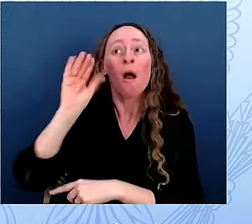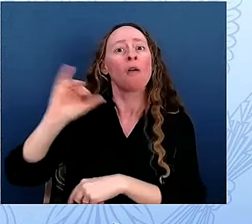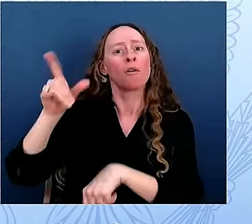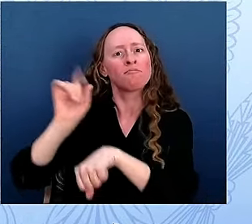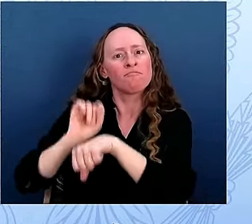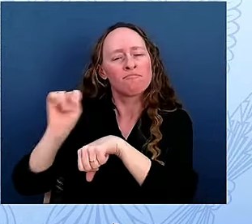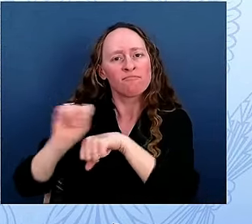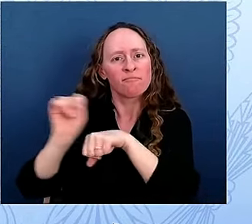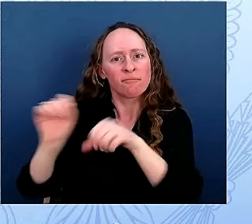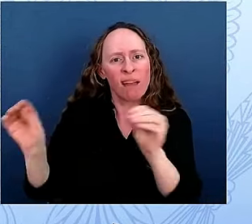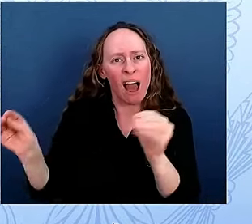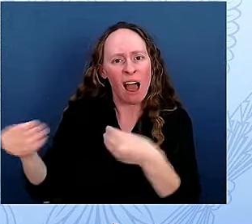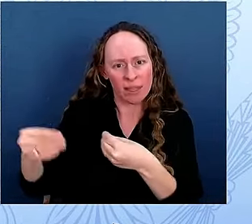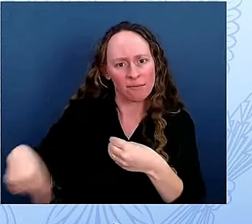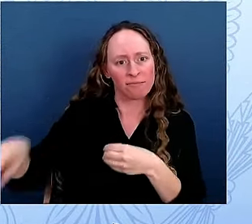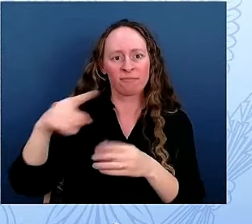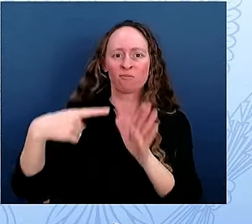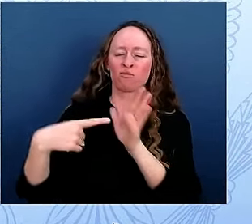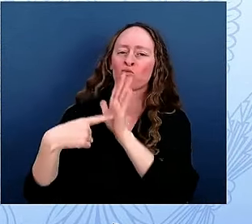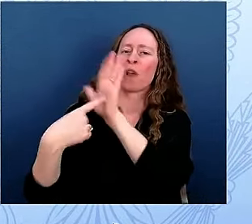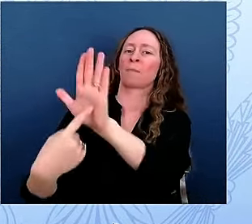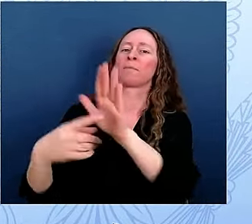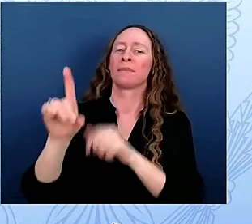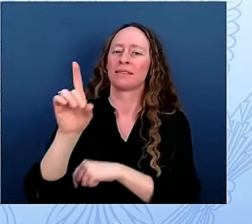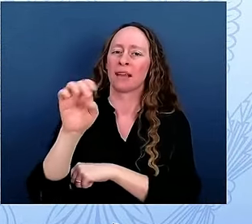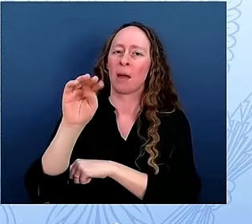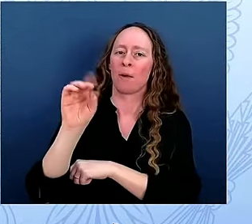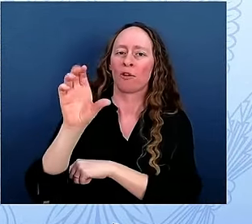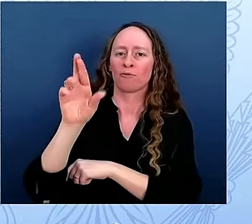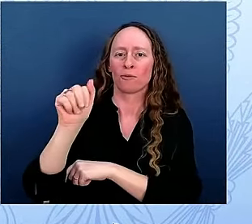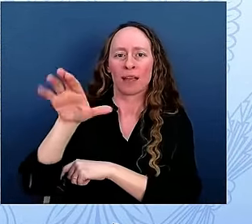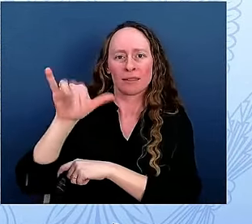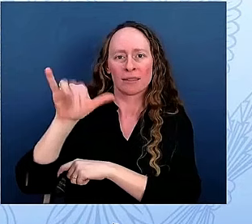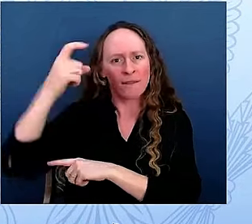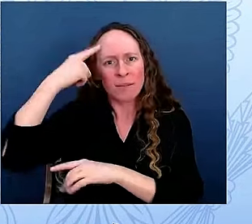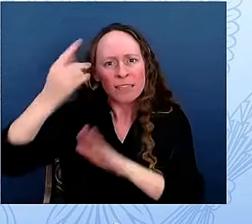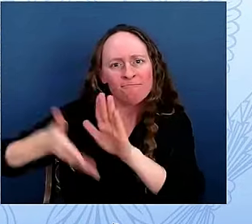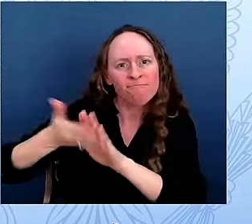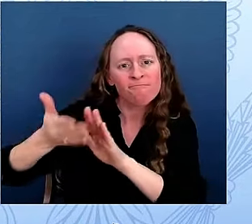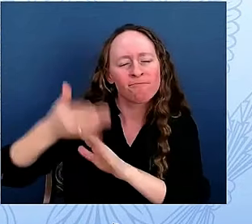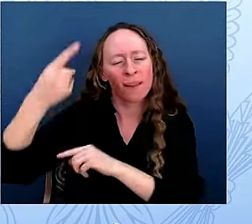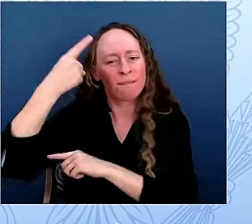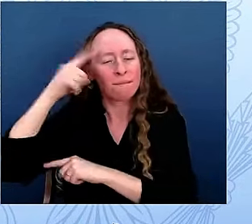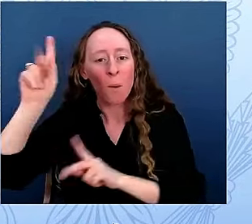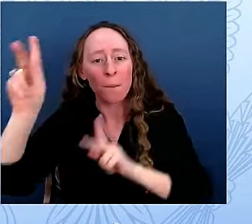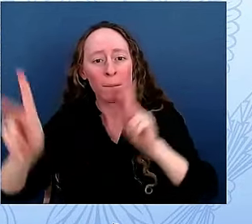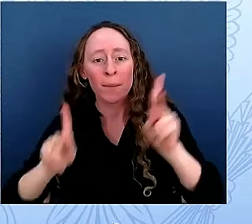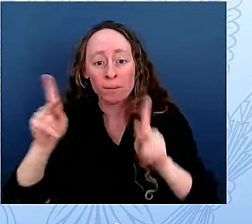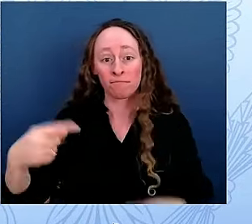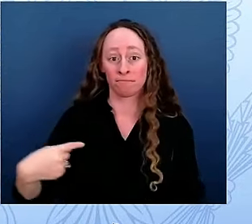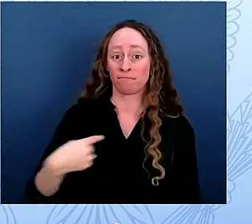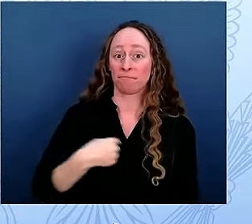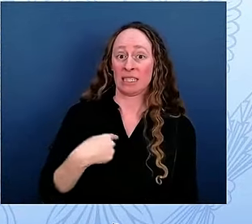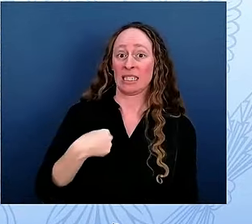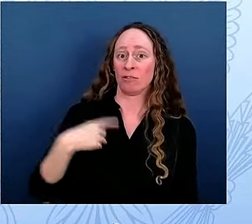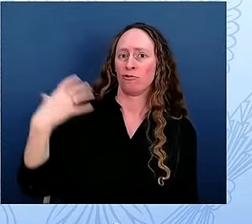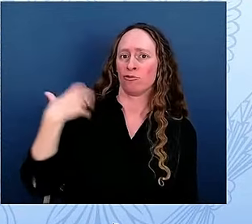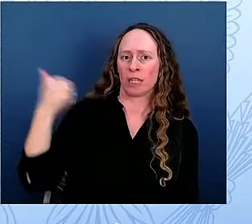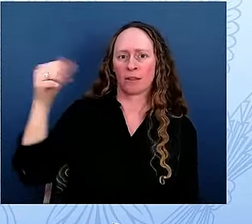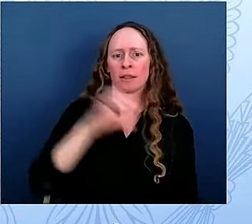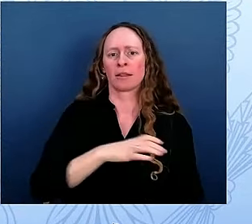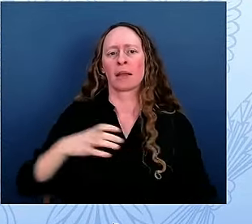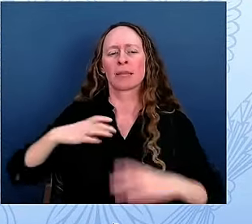Service Director, I have the distinct honor of serving as chair of the Committee for the Preservation of the White House, alongside experts and